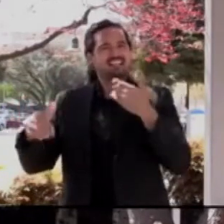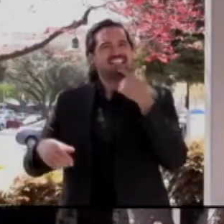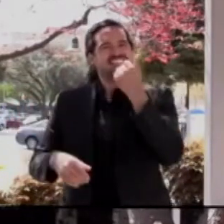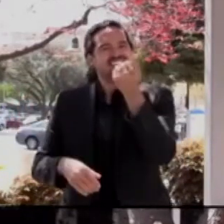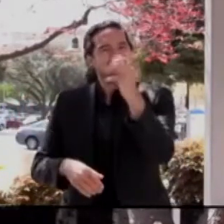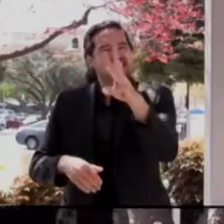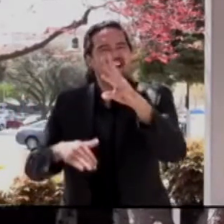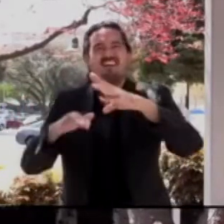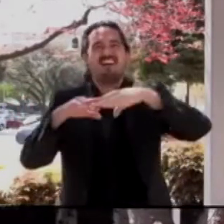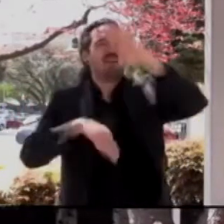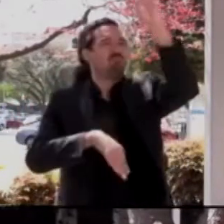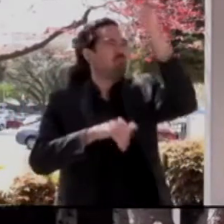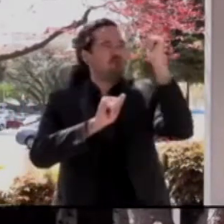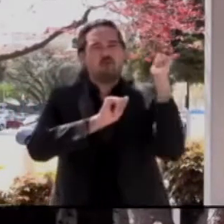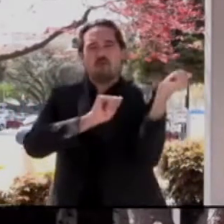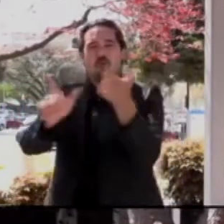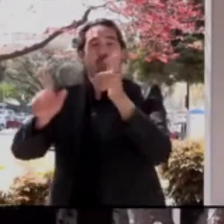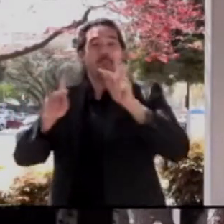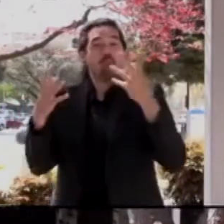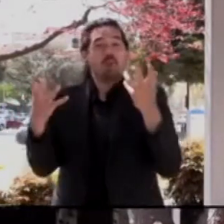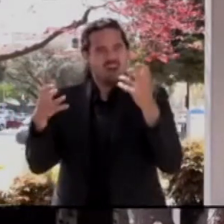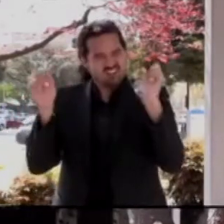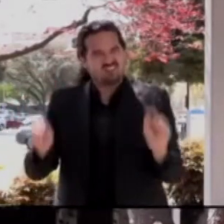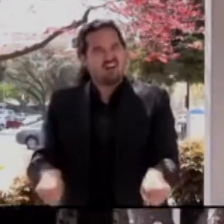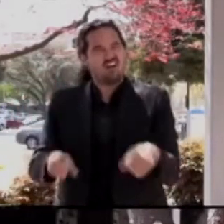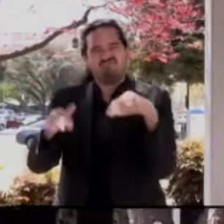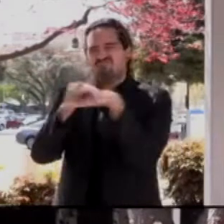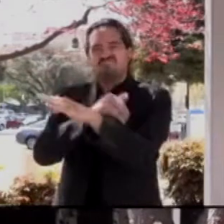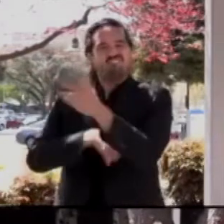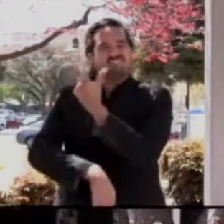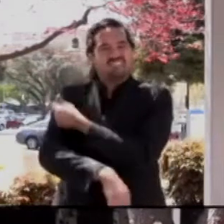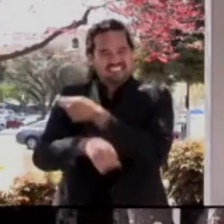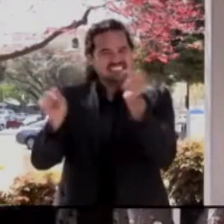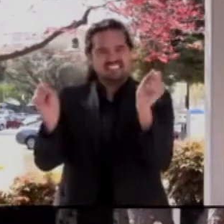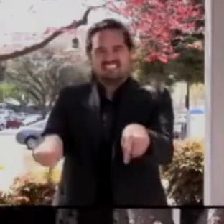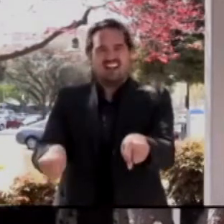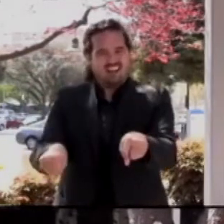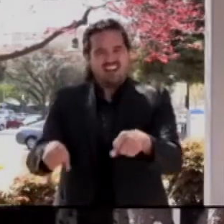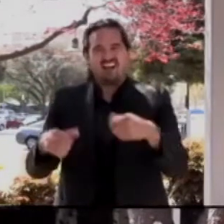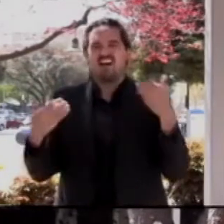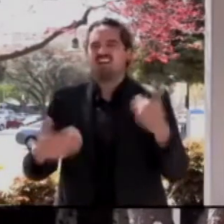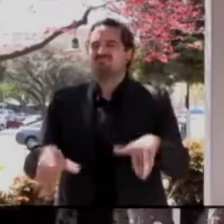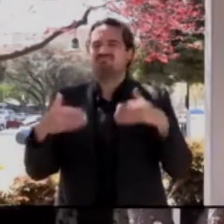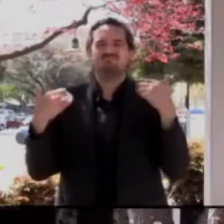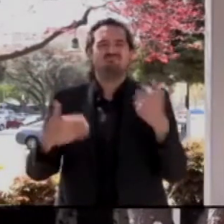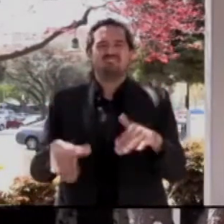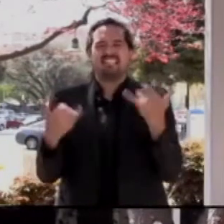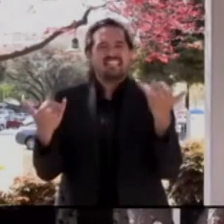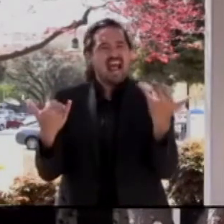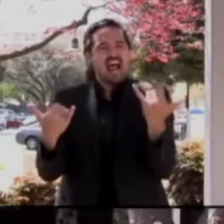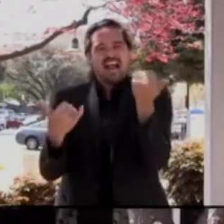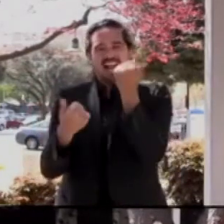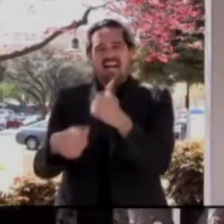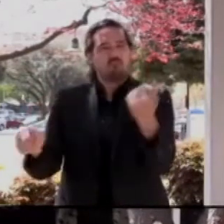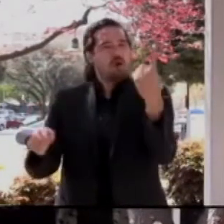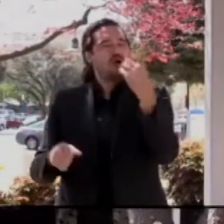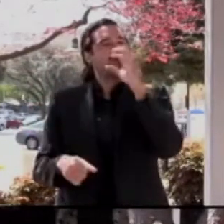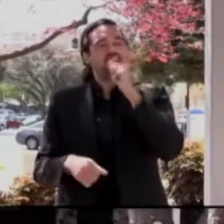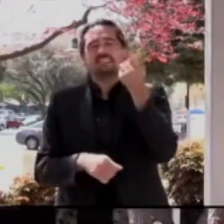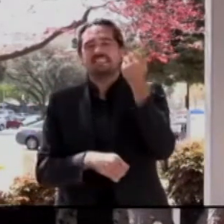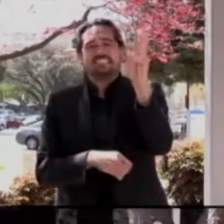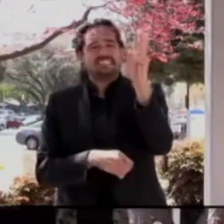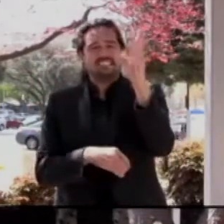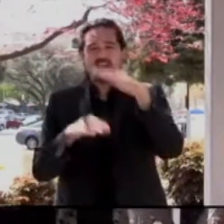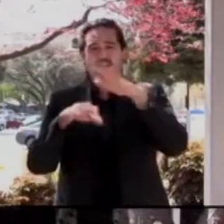In other words, everybody except kids now will be able to get the vaccine immediately. And that's really a game